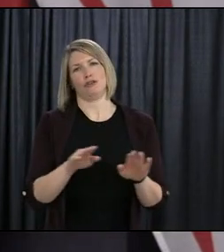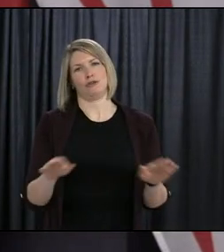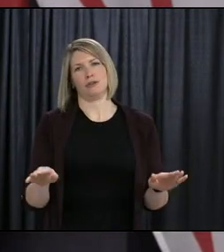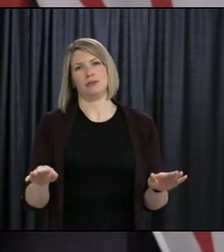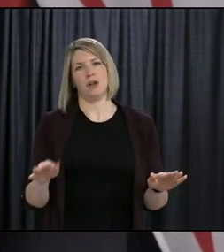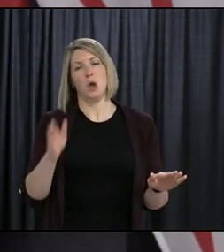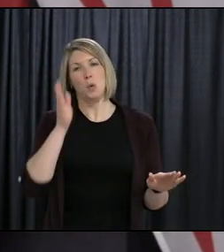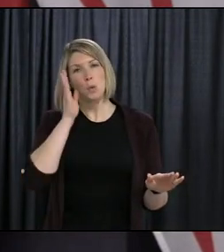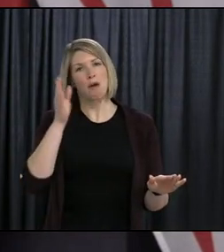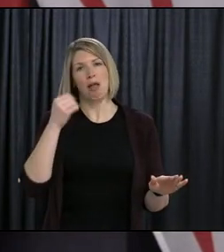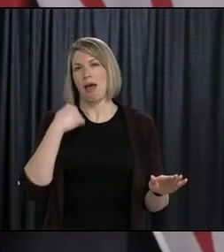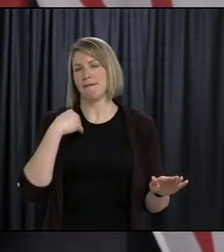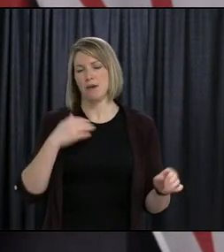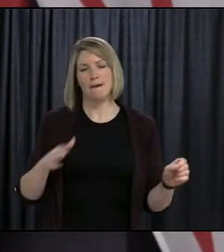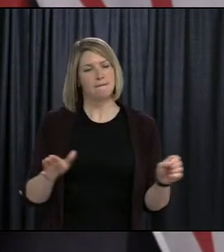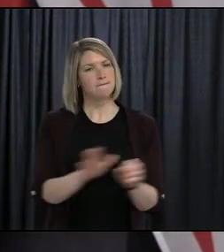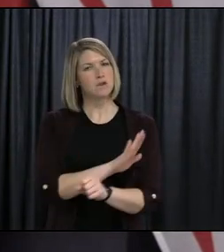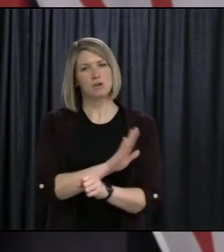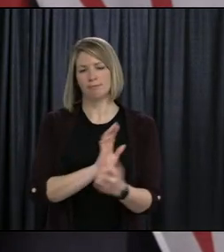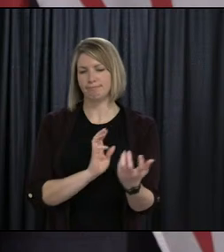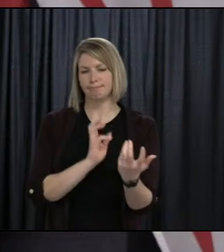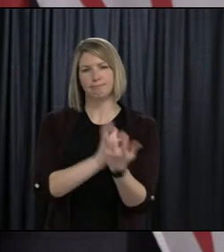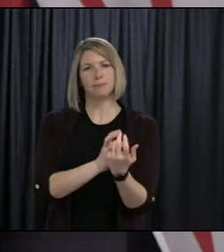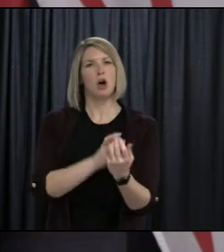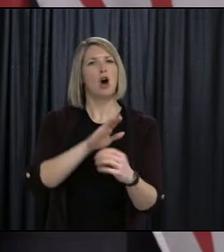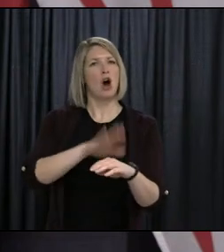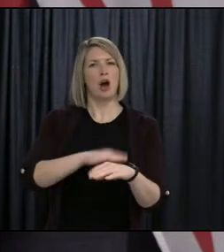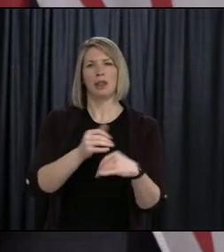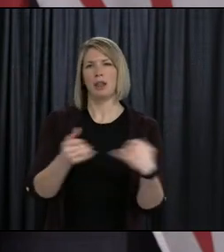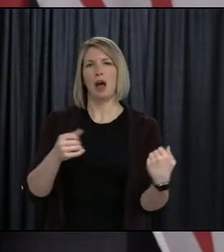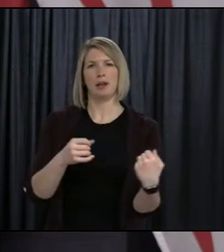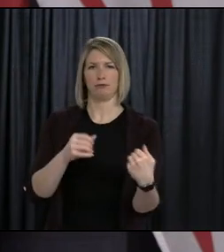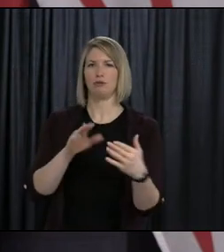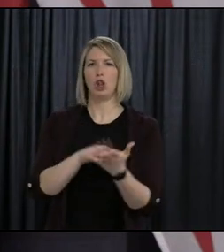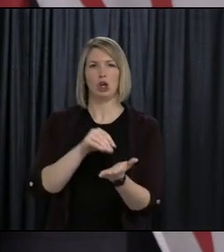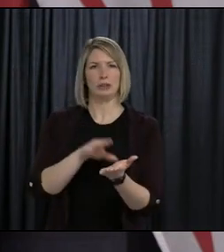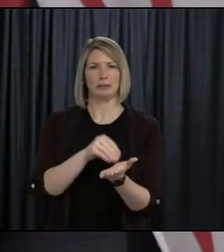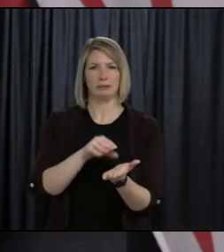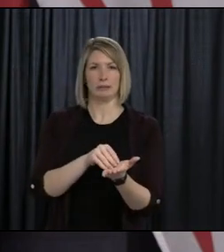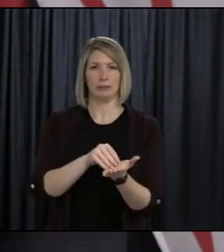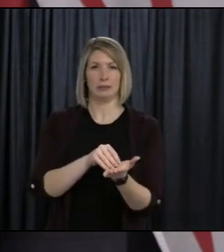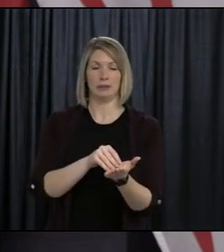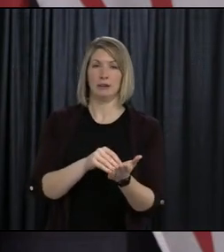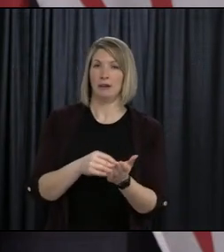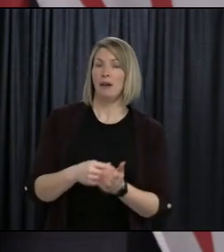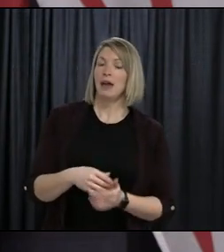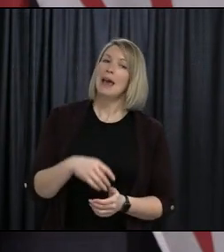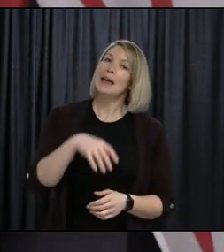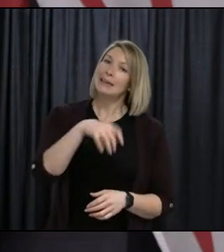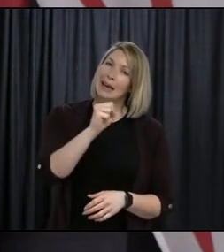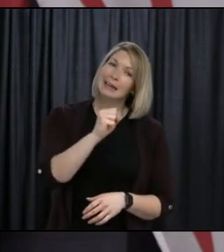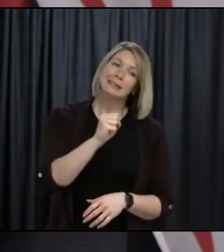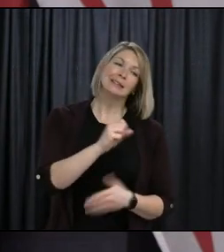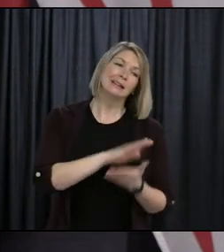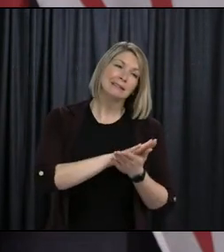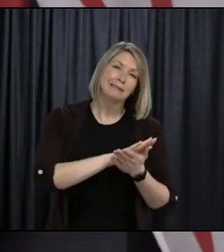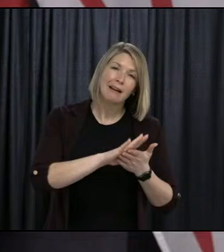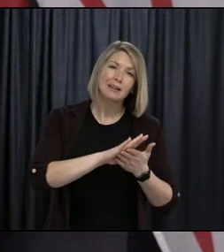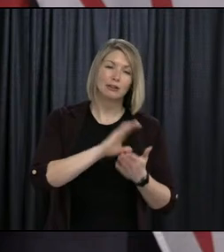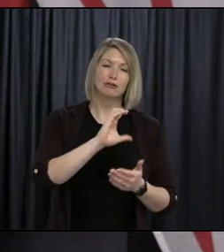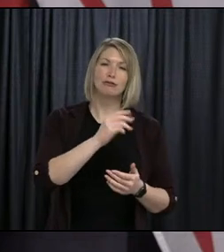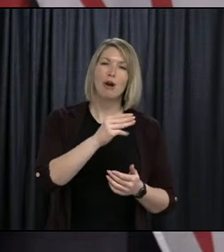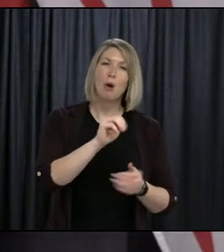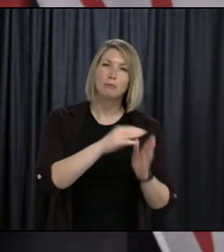access to online learning. It is not contingent or dependent on the Chromebooks. Chromebooks would be ideal, obviously.